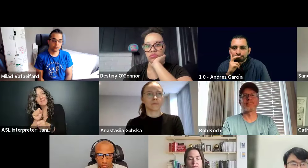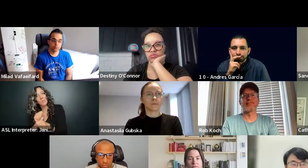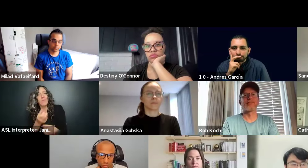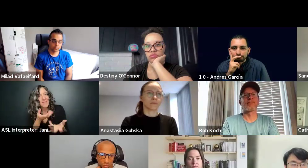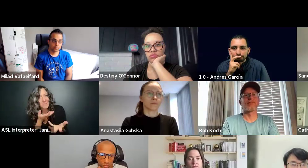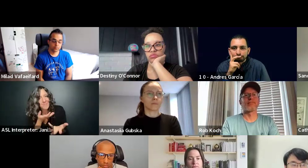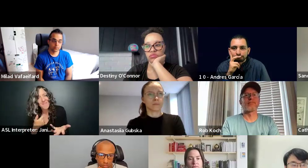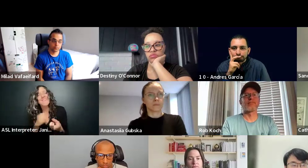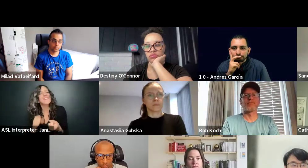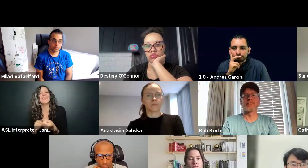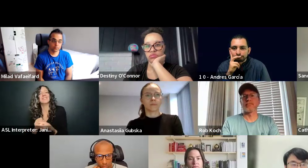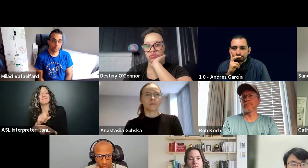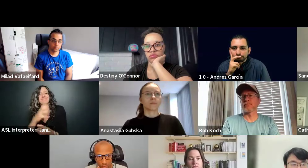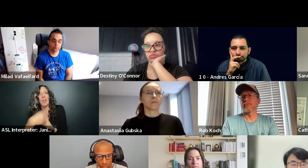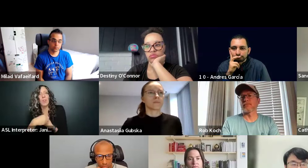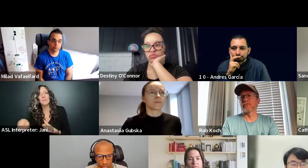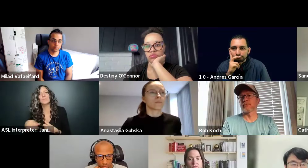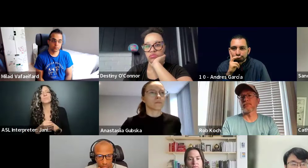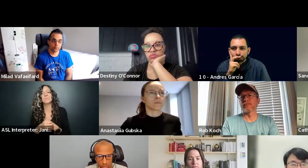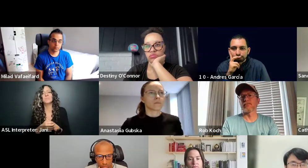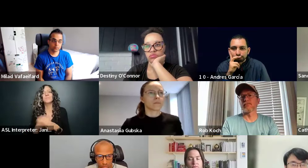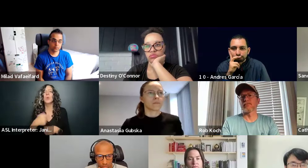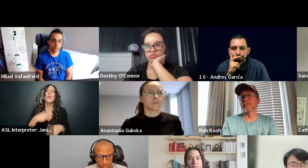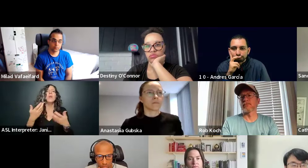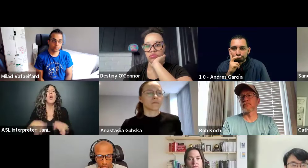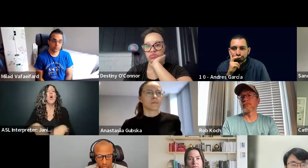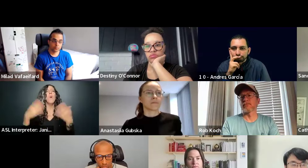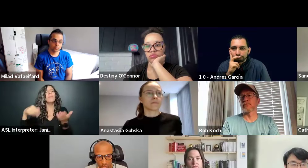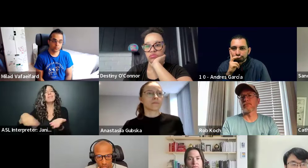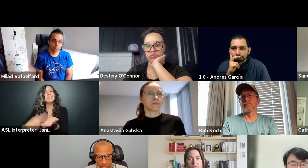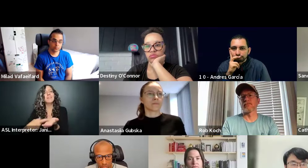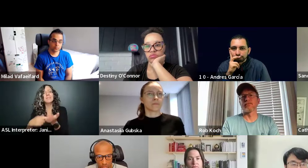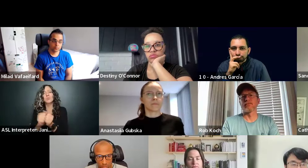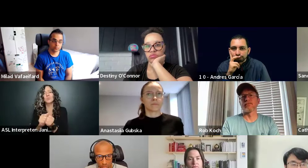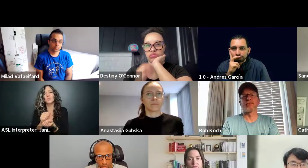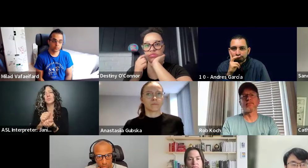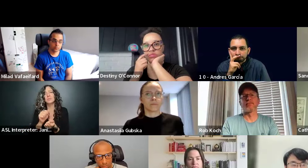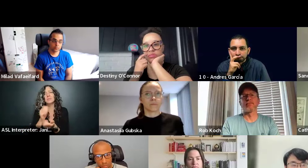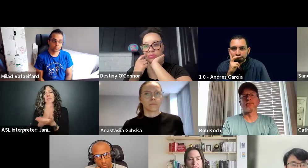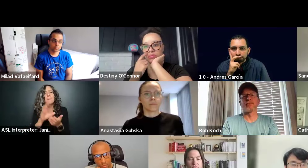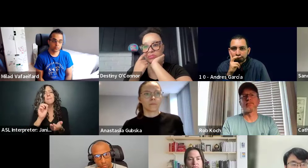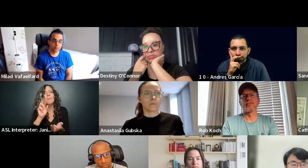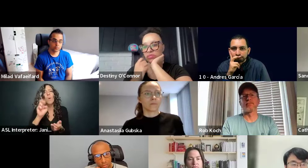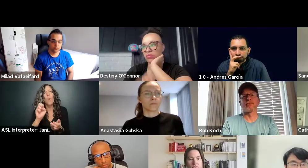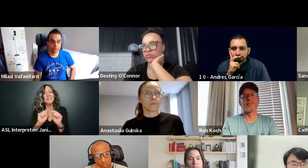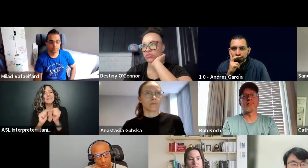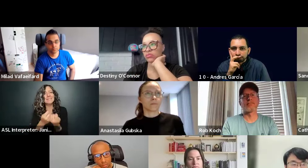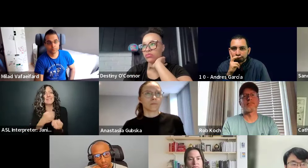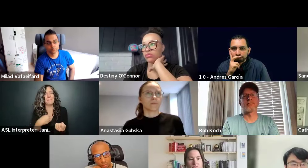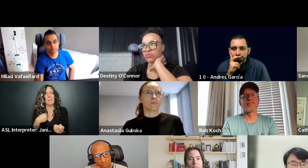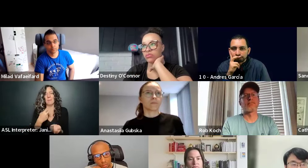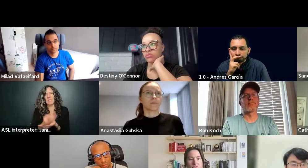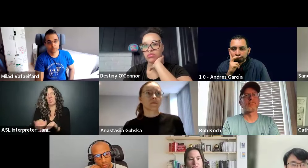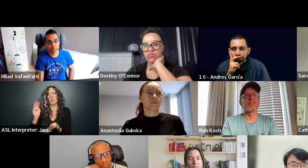We already started the conversation about two weeks ago with some of our core team members, you will see a lot of information in their